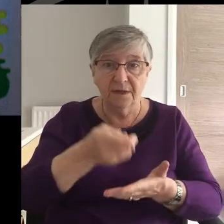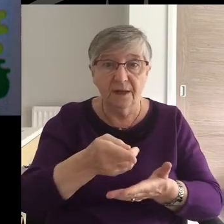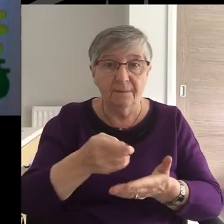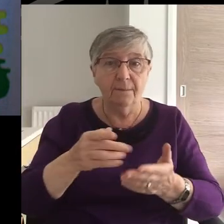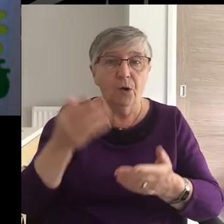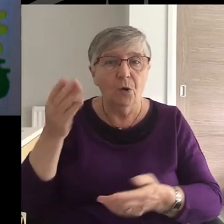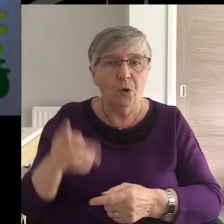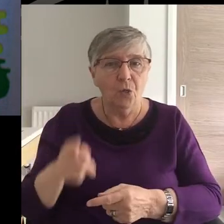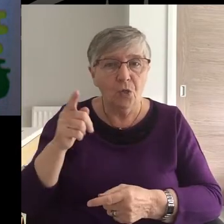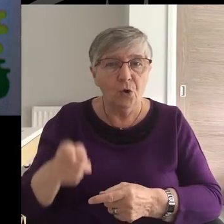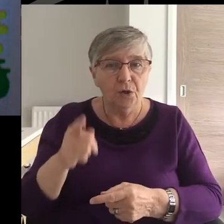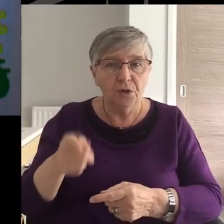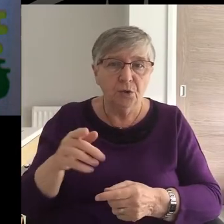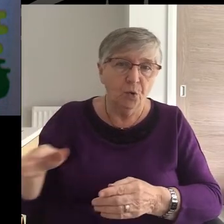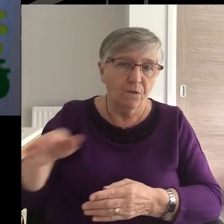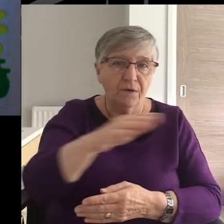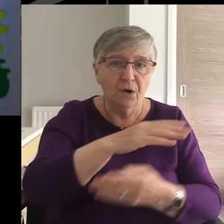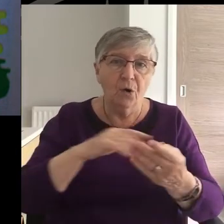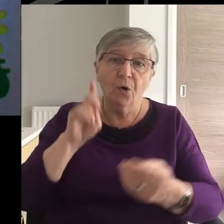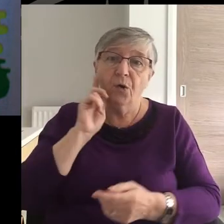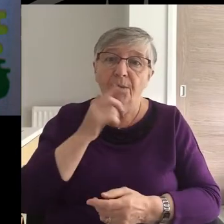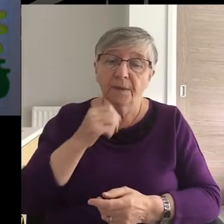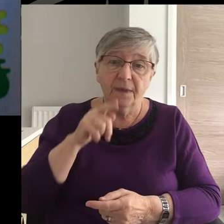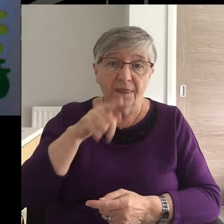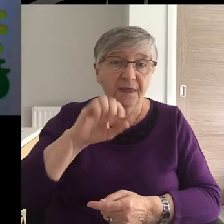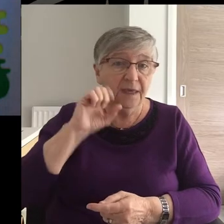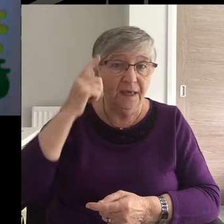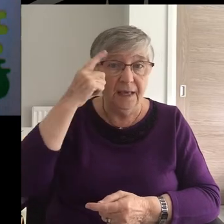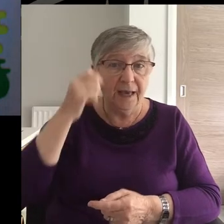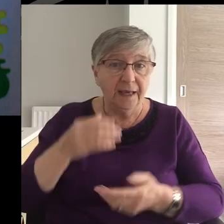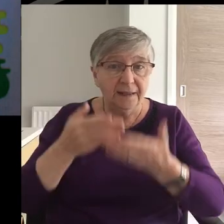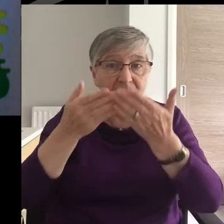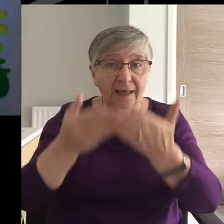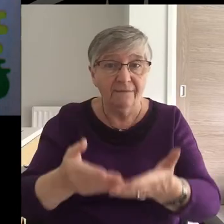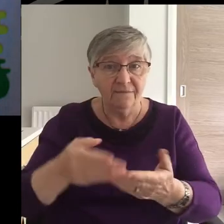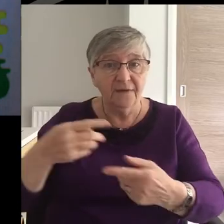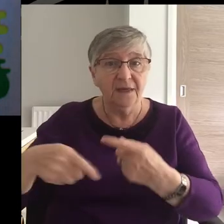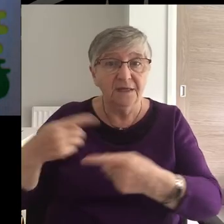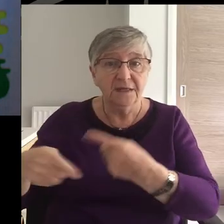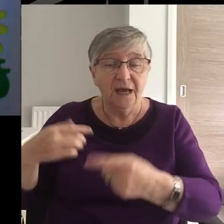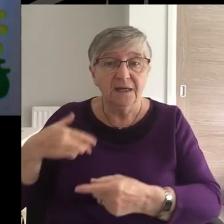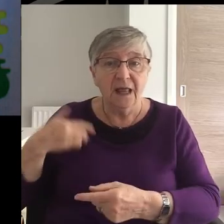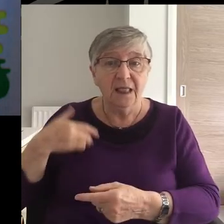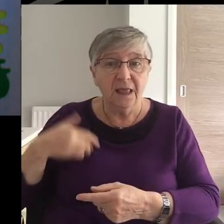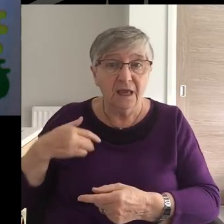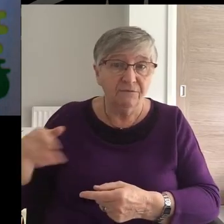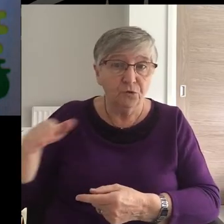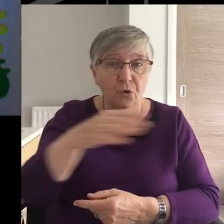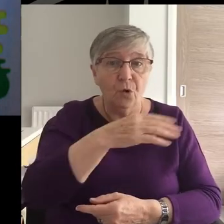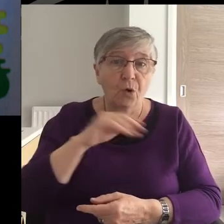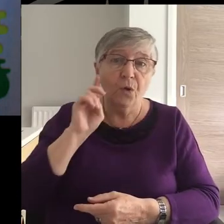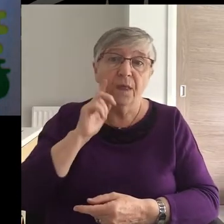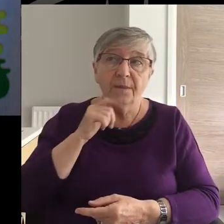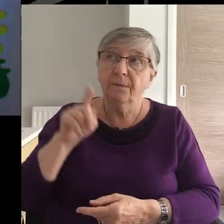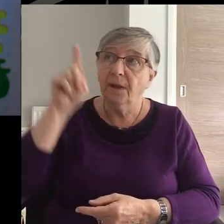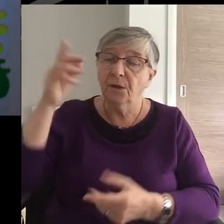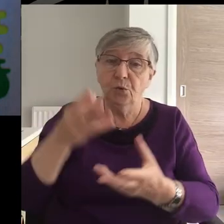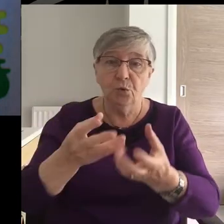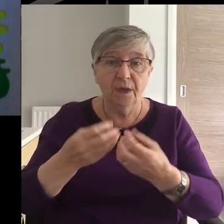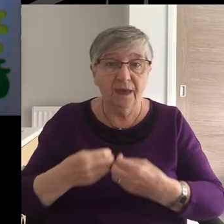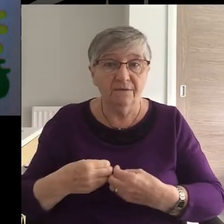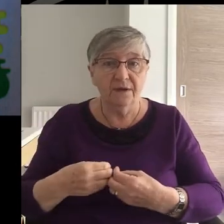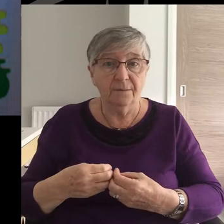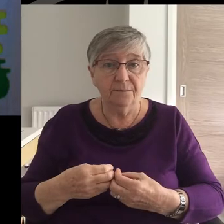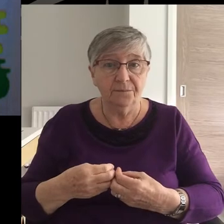over all people, that he might give eternal life to all those you have given him. Now